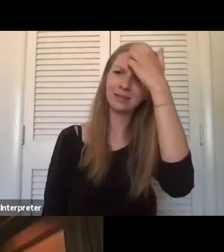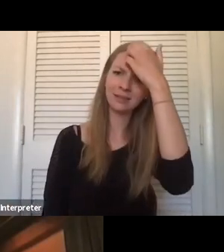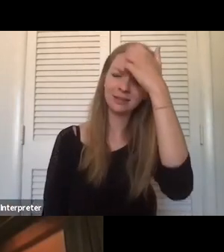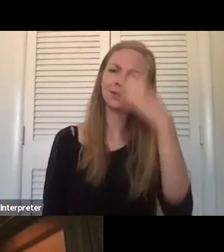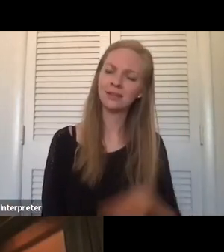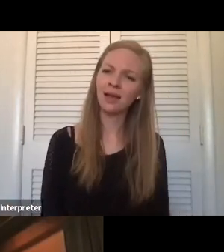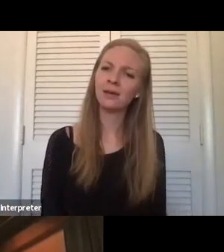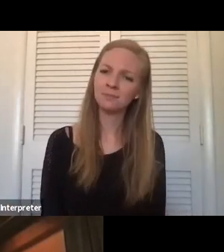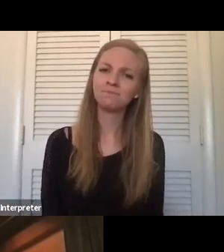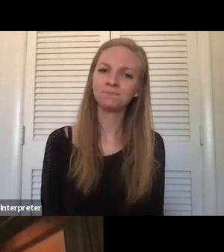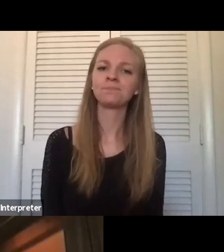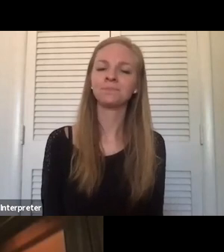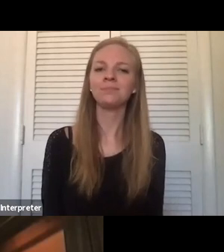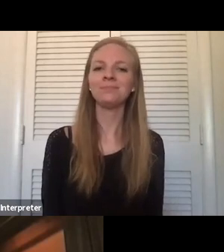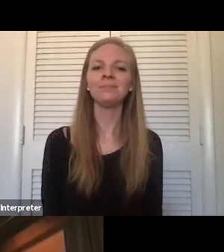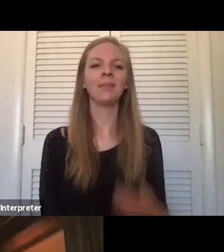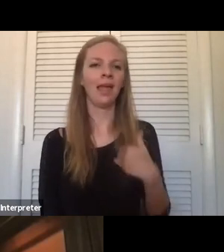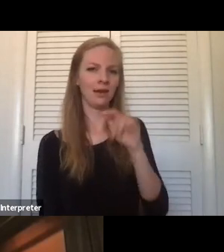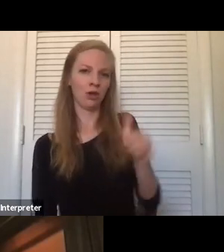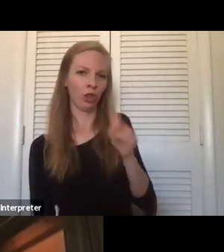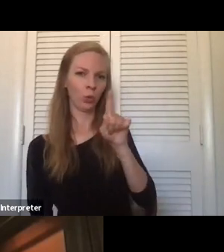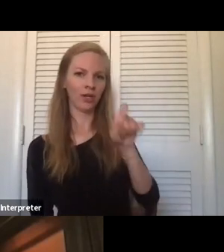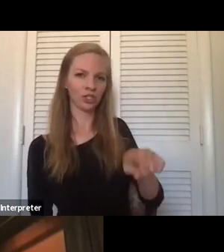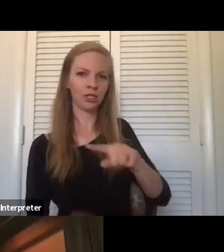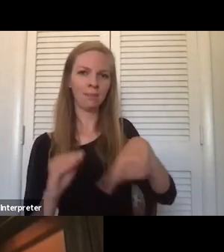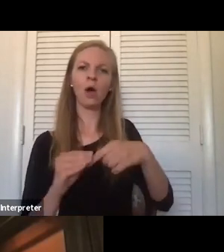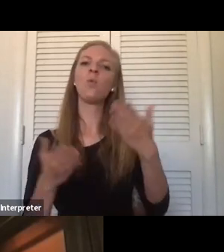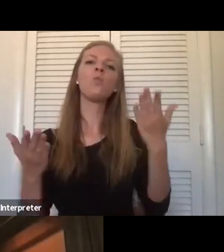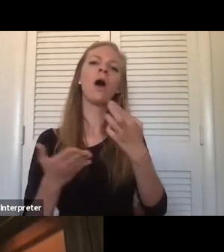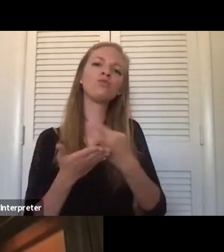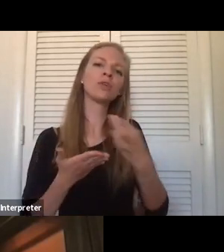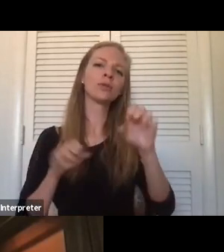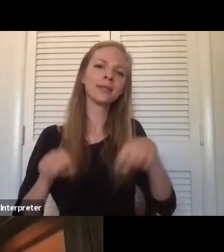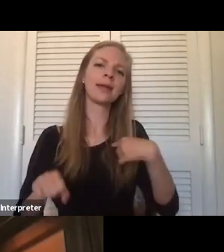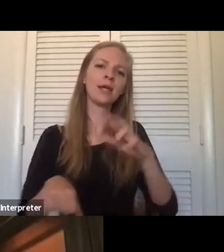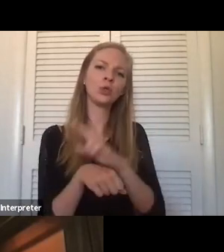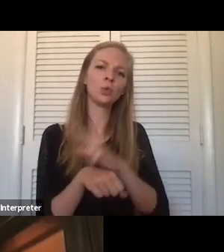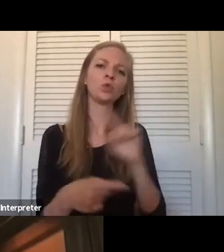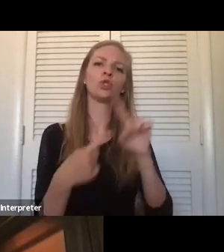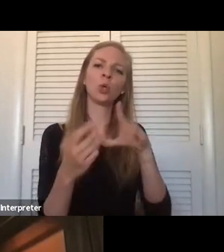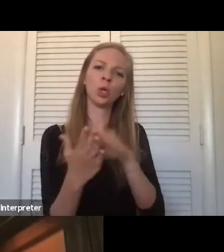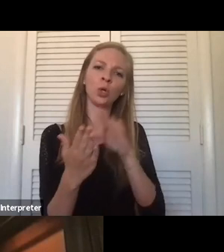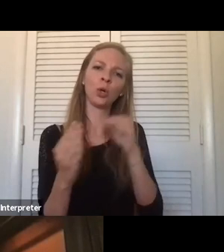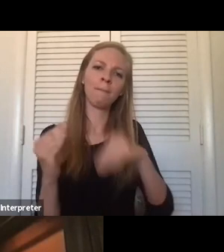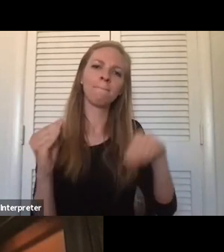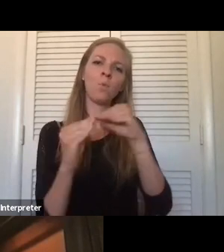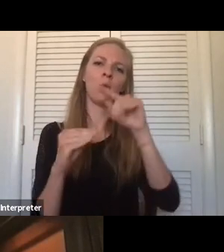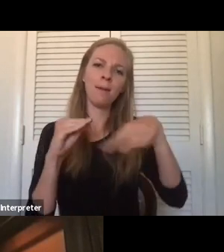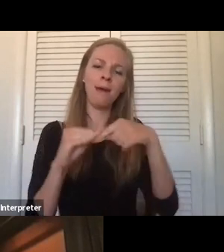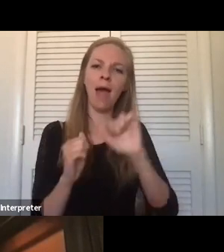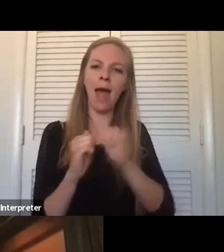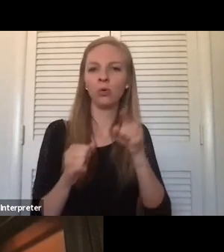Um, there's another question about what are some resources I can use to learn more about how to be accessible?